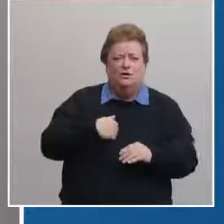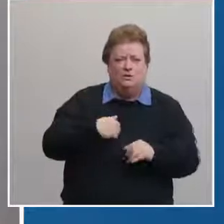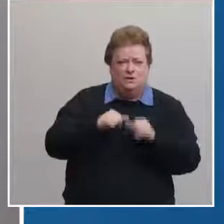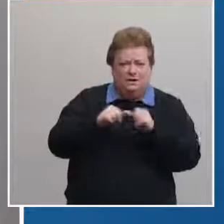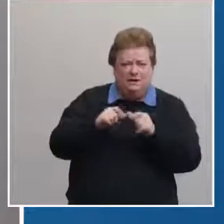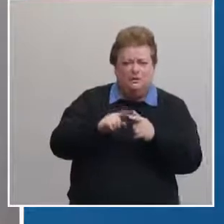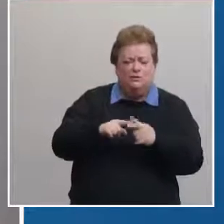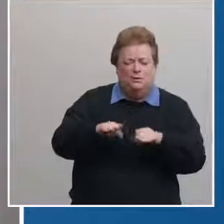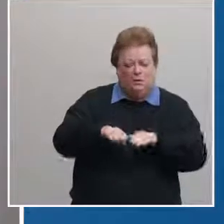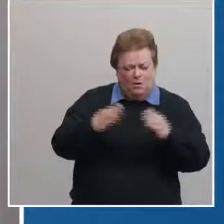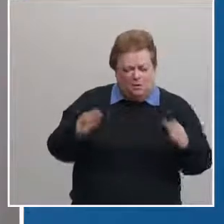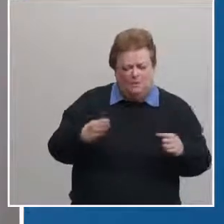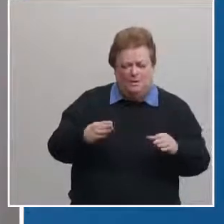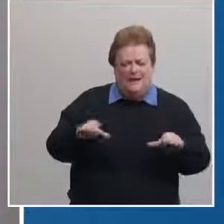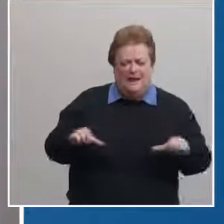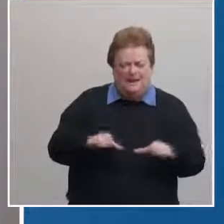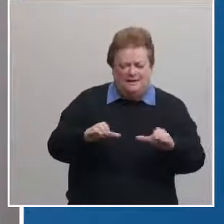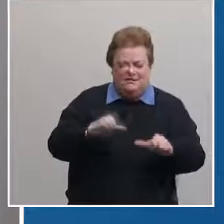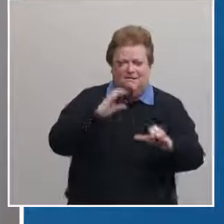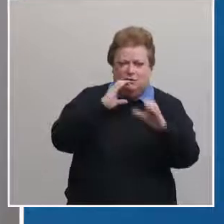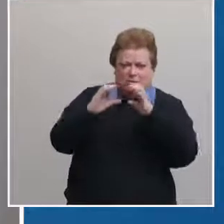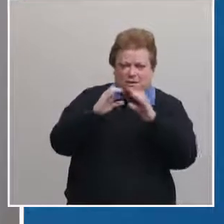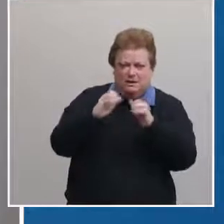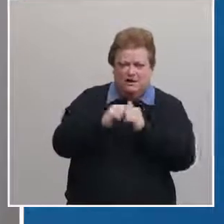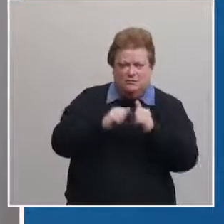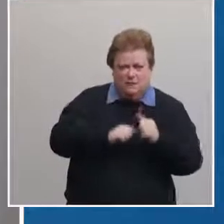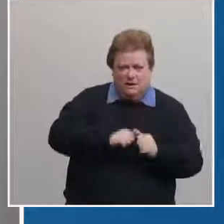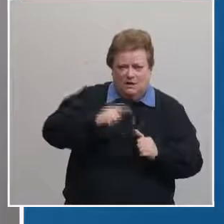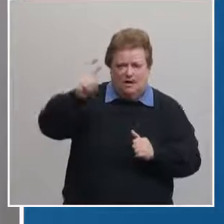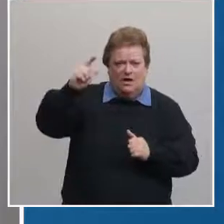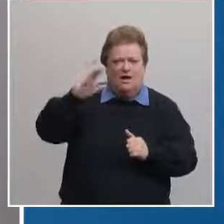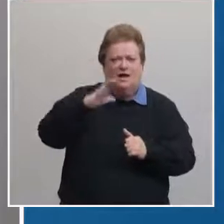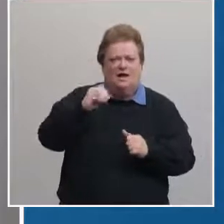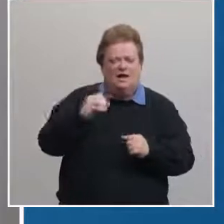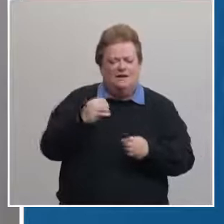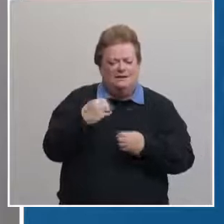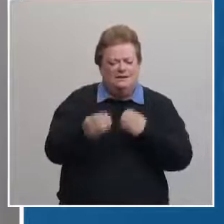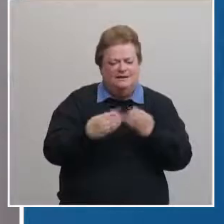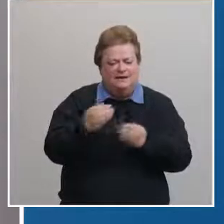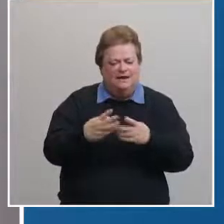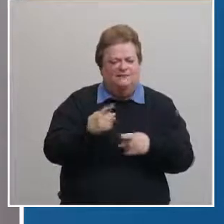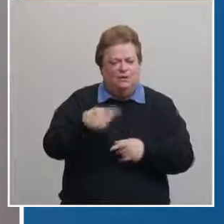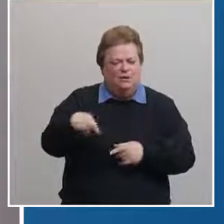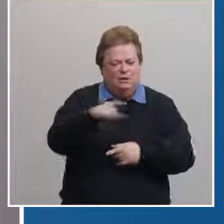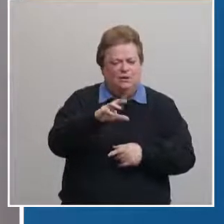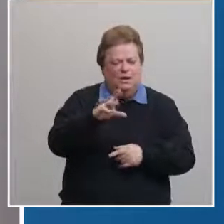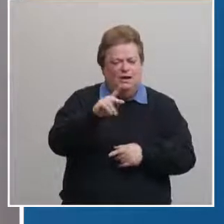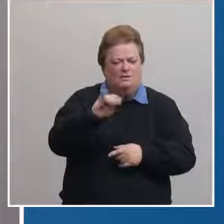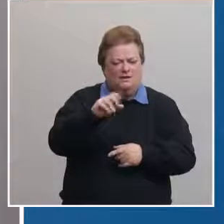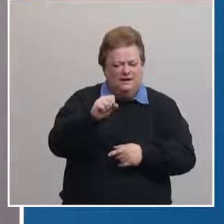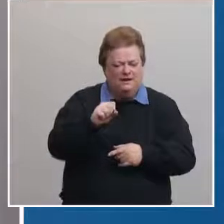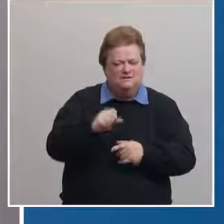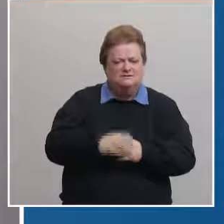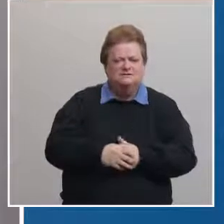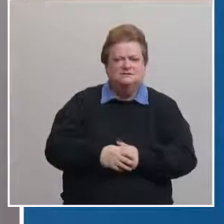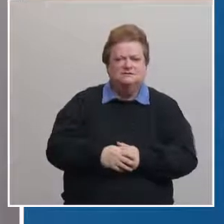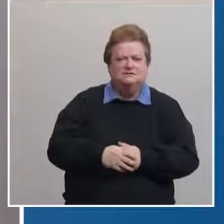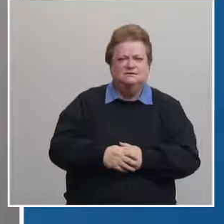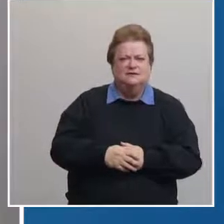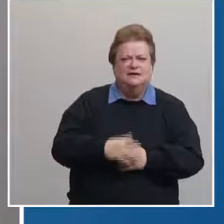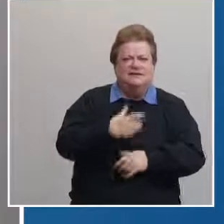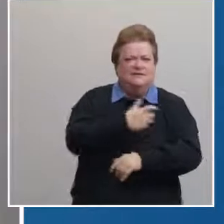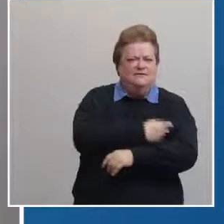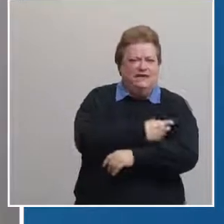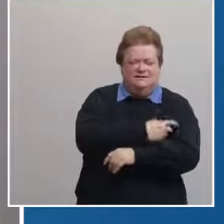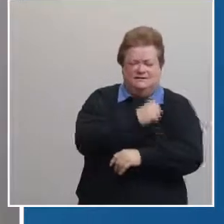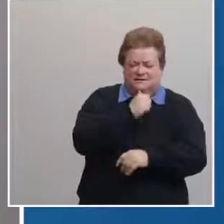active communication and provide updates during these weekly briefings and through other channels vaccine is not